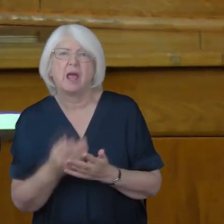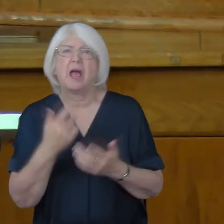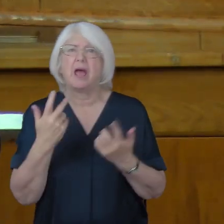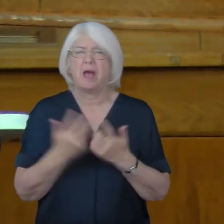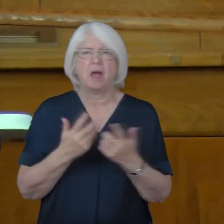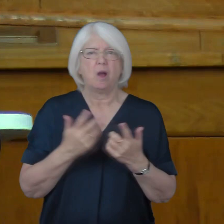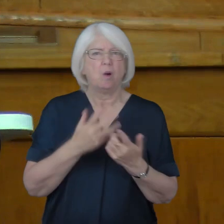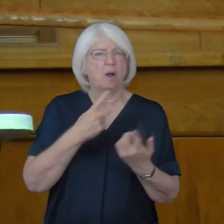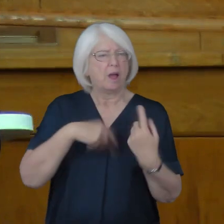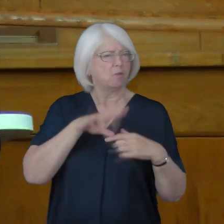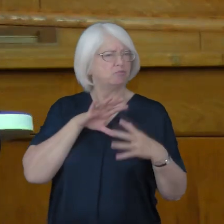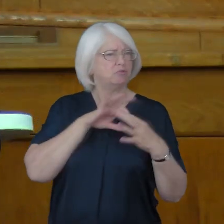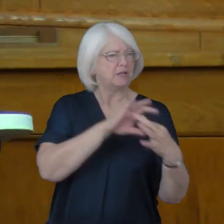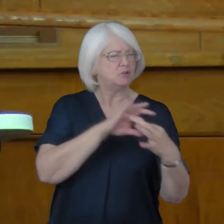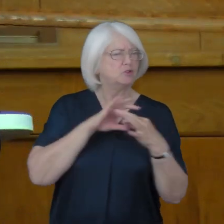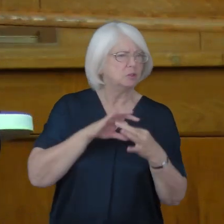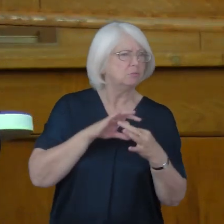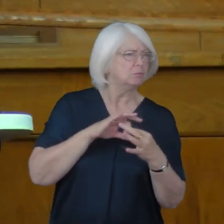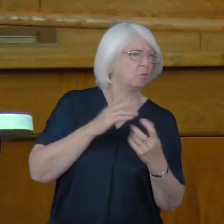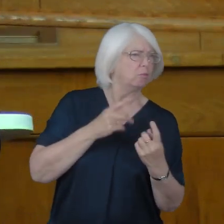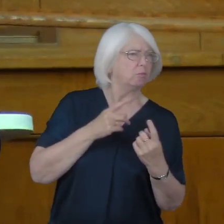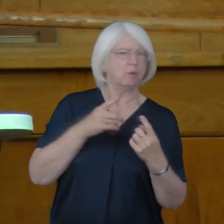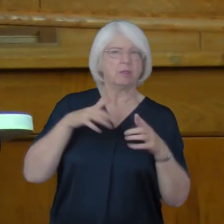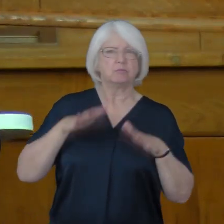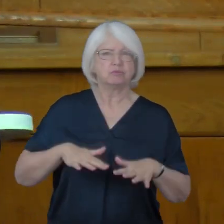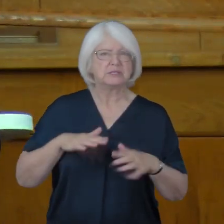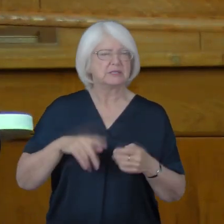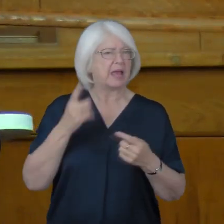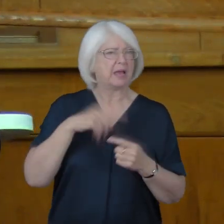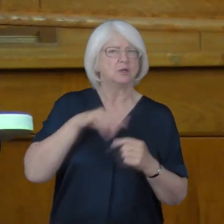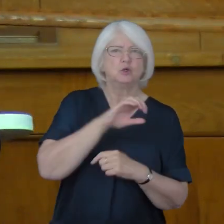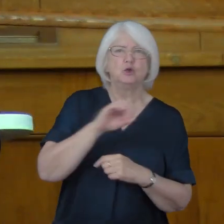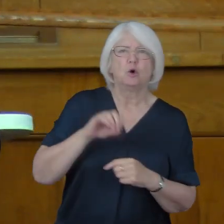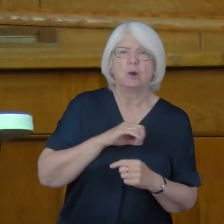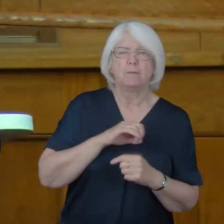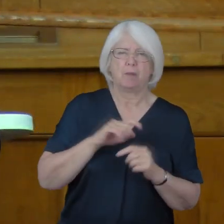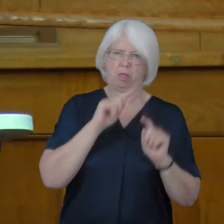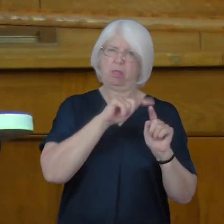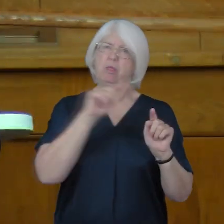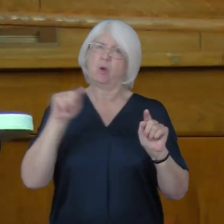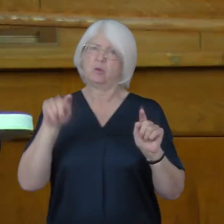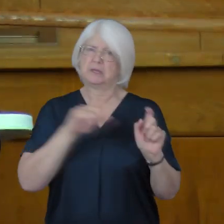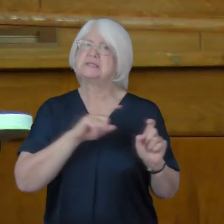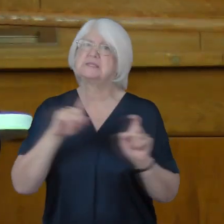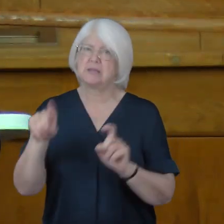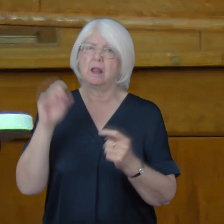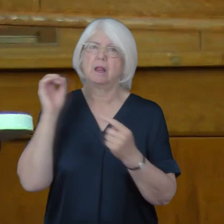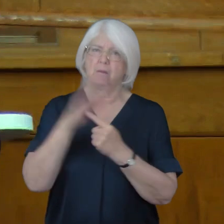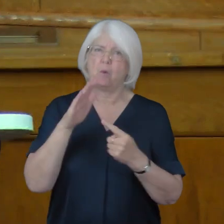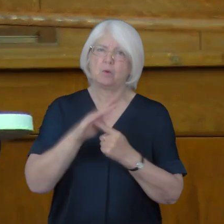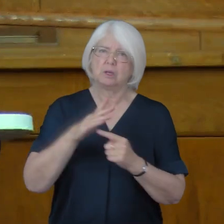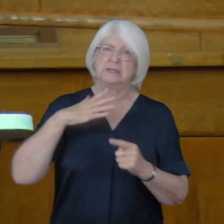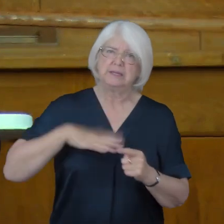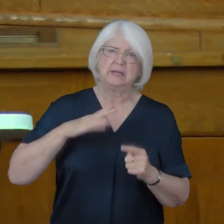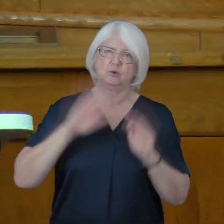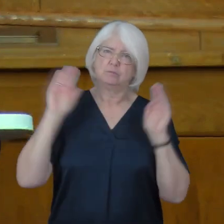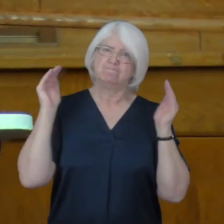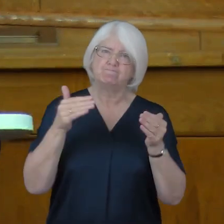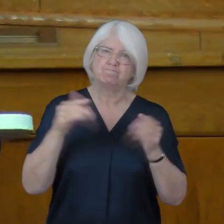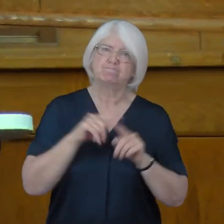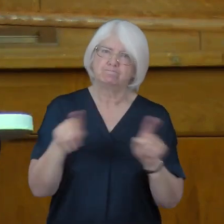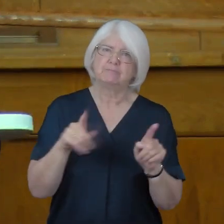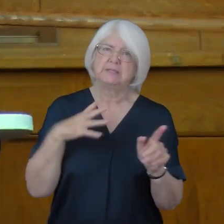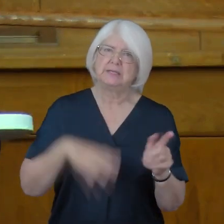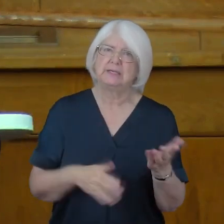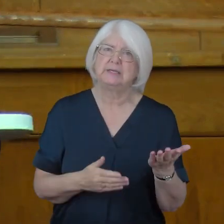not slip from the agenda. Therefore, despite all this, I am